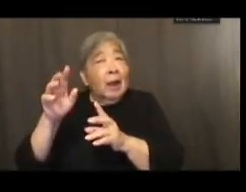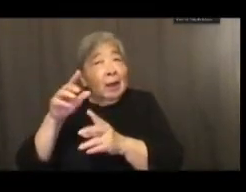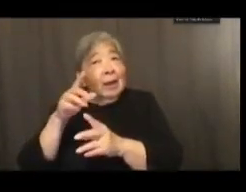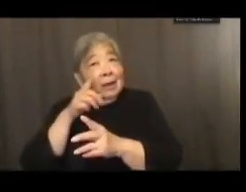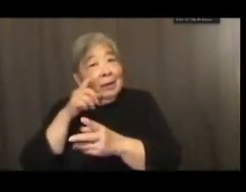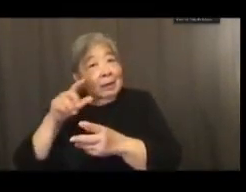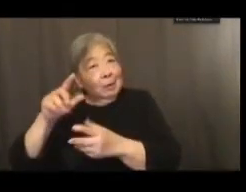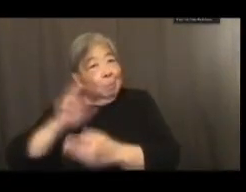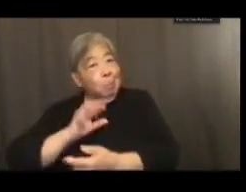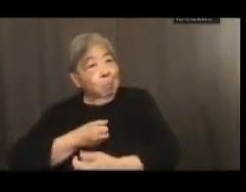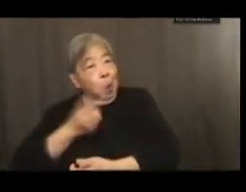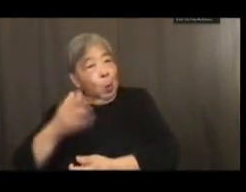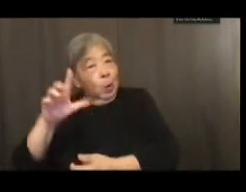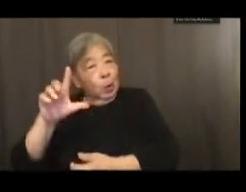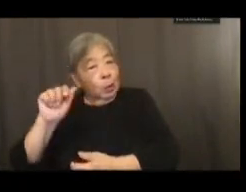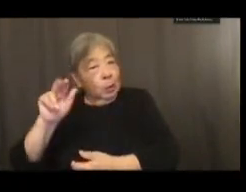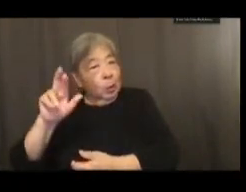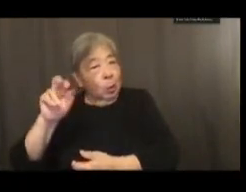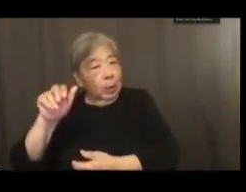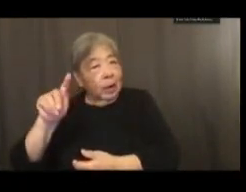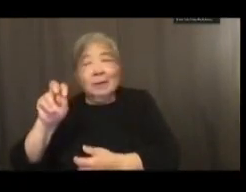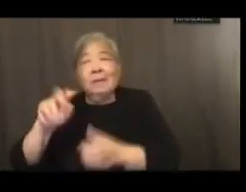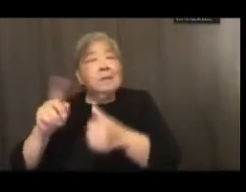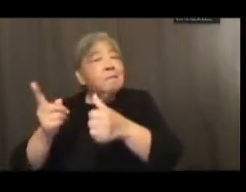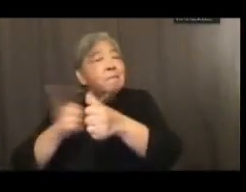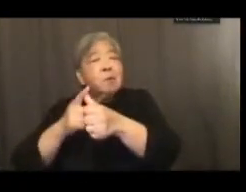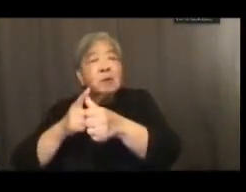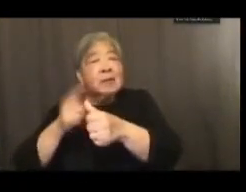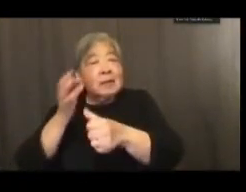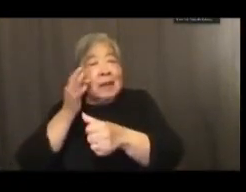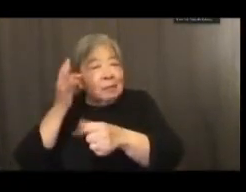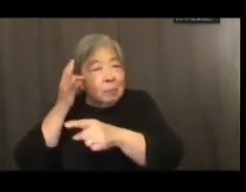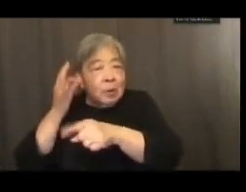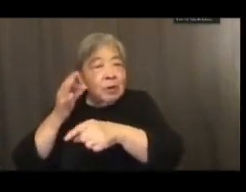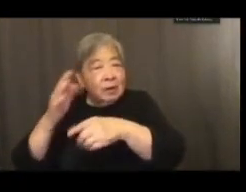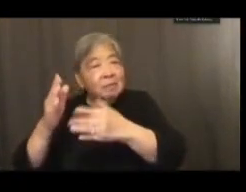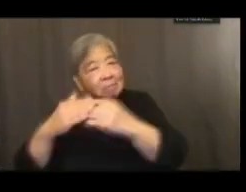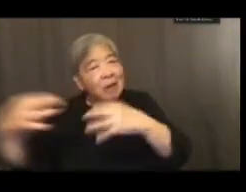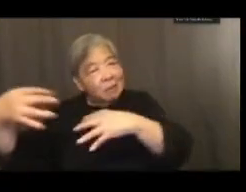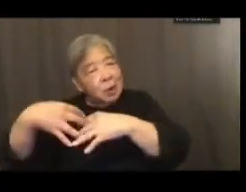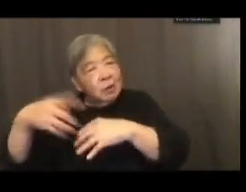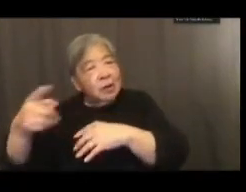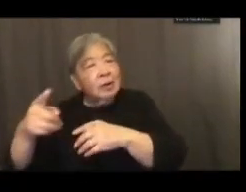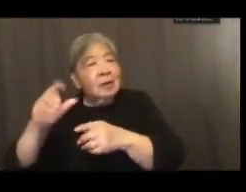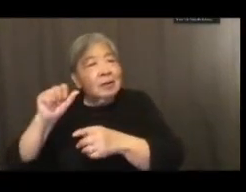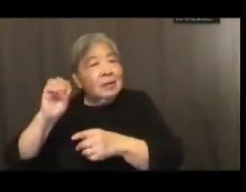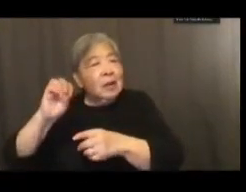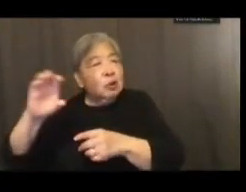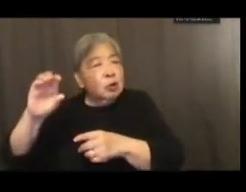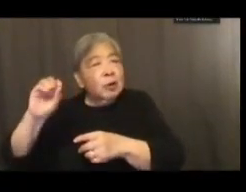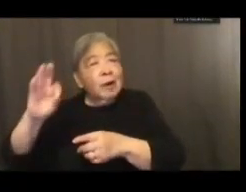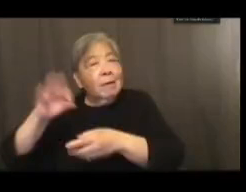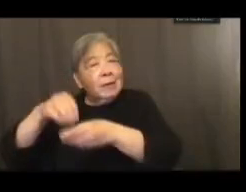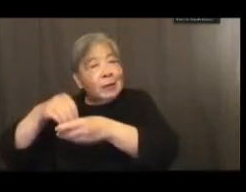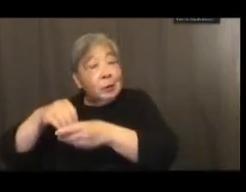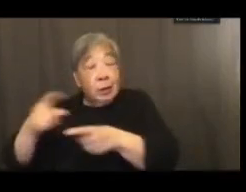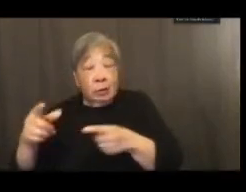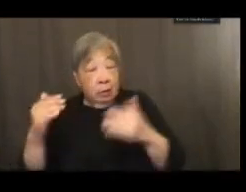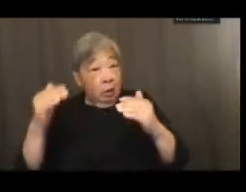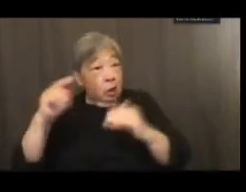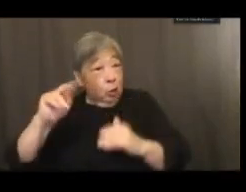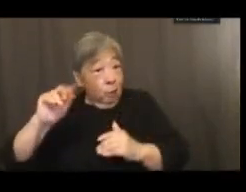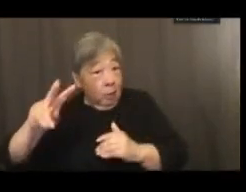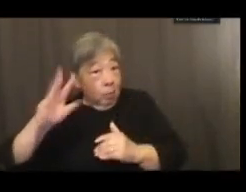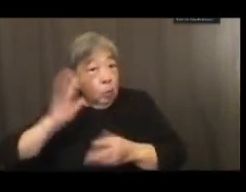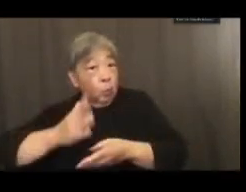course is the first Native American Secretary of the Interior. In November, we will share our findings with the National